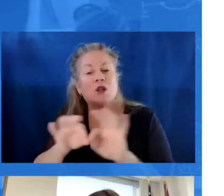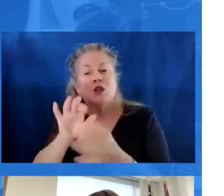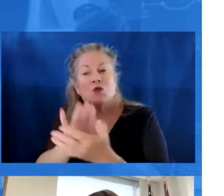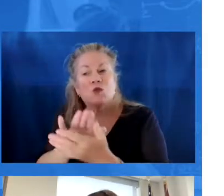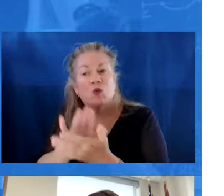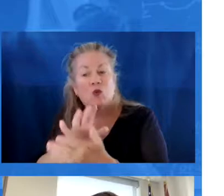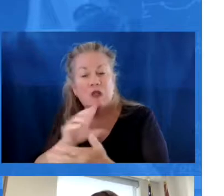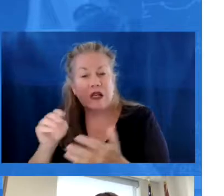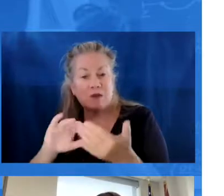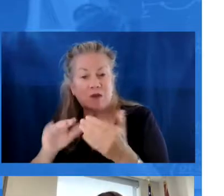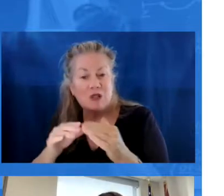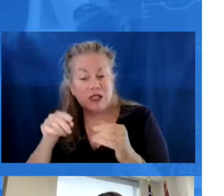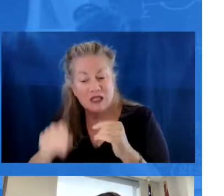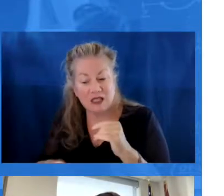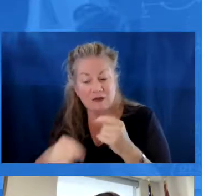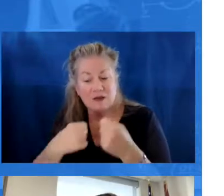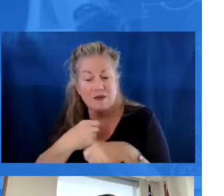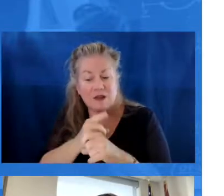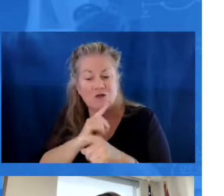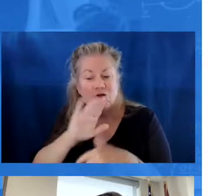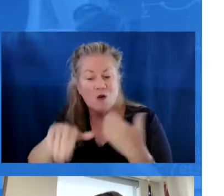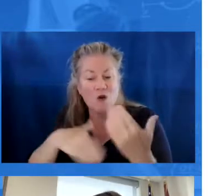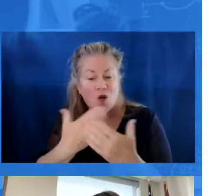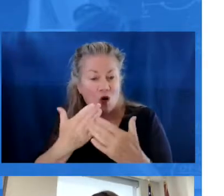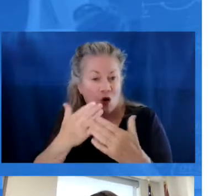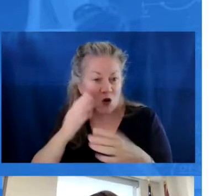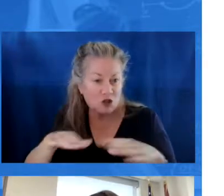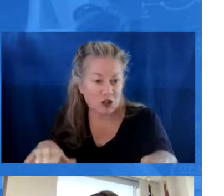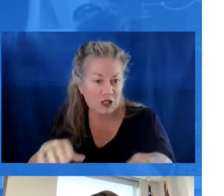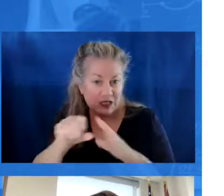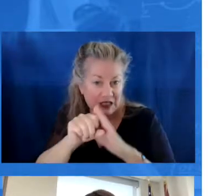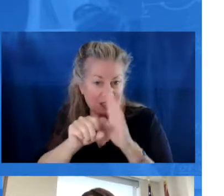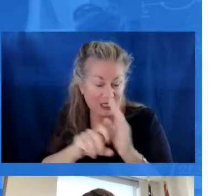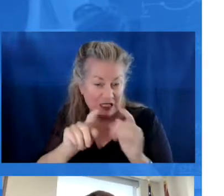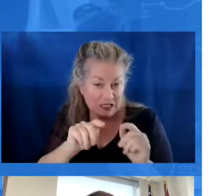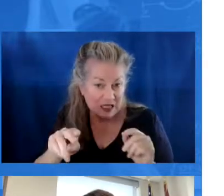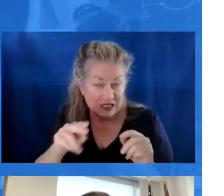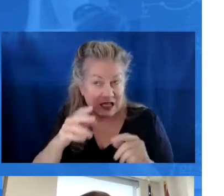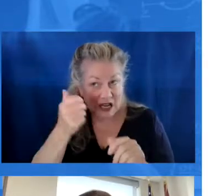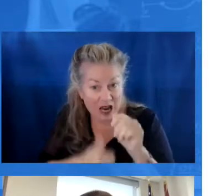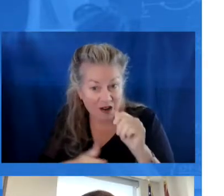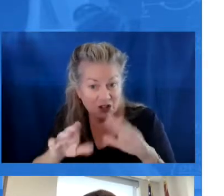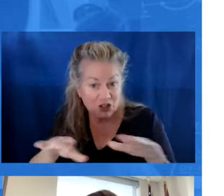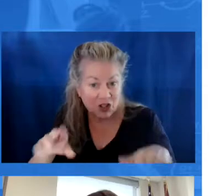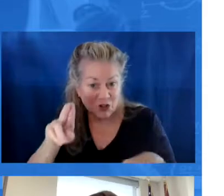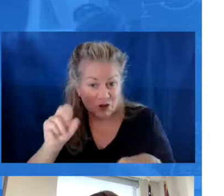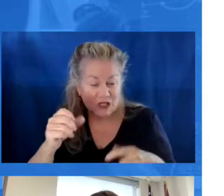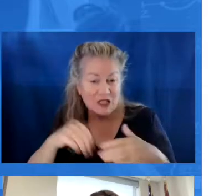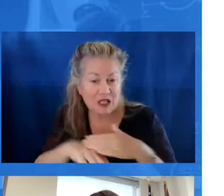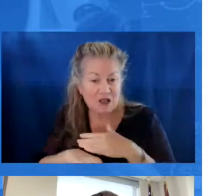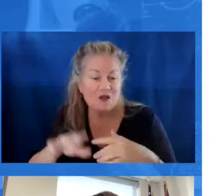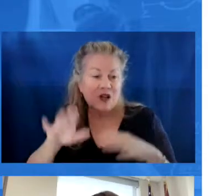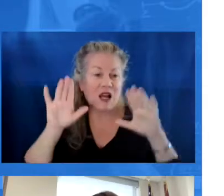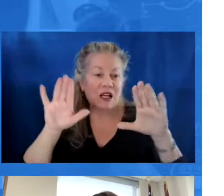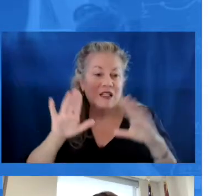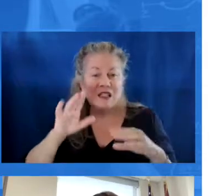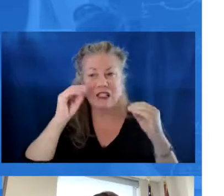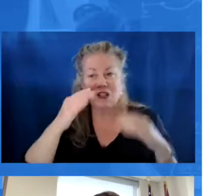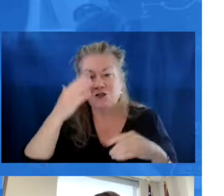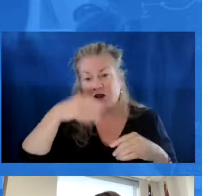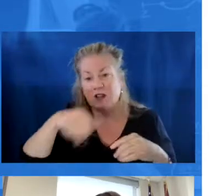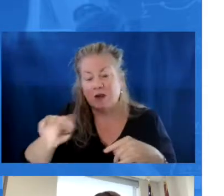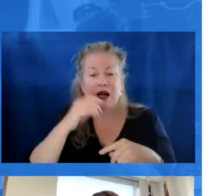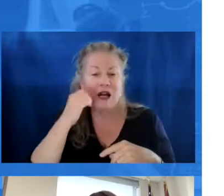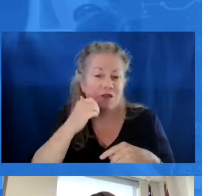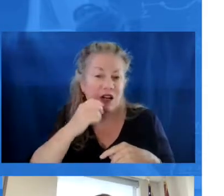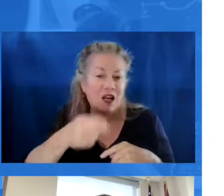communities. At the end of the day, this is about ensuring every child in the state of Tennessee and every child in the United States has access to an excellent teacher in front of